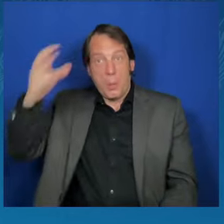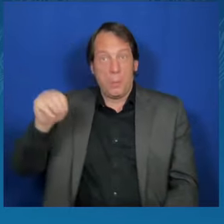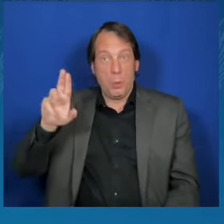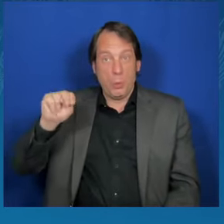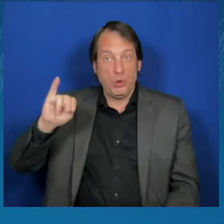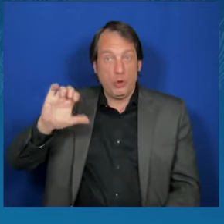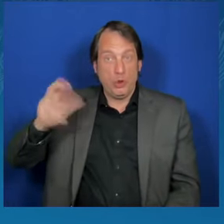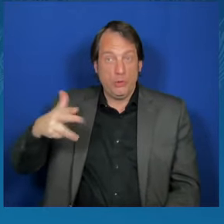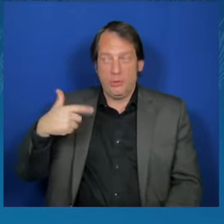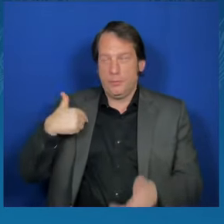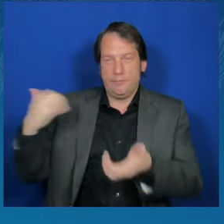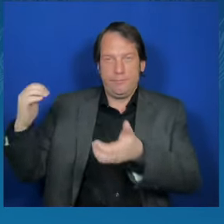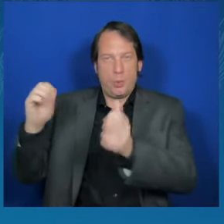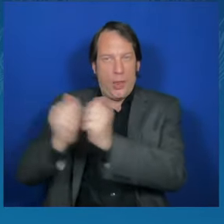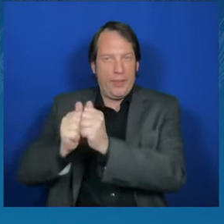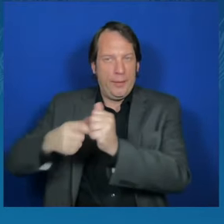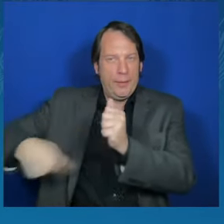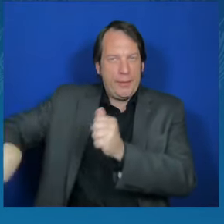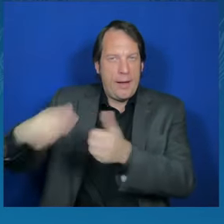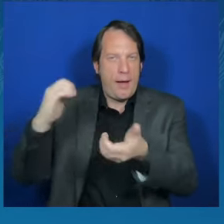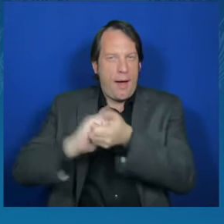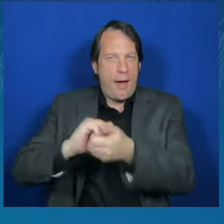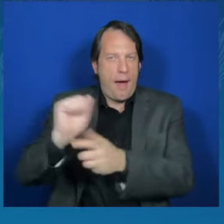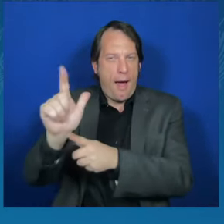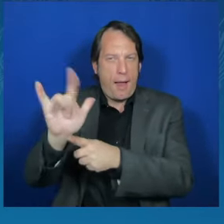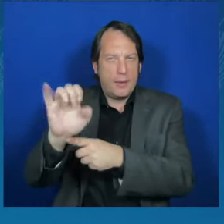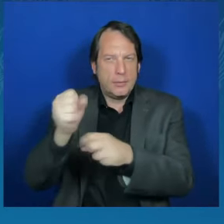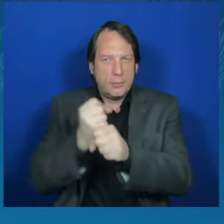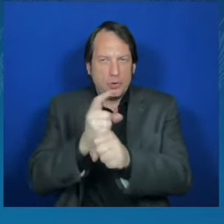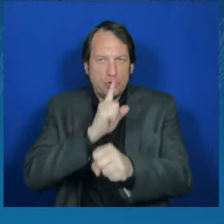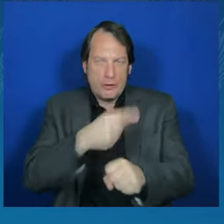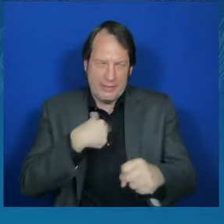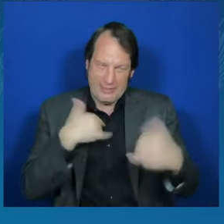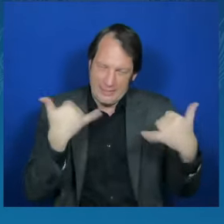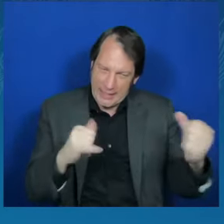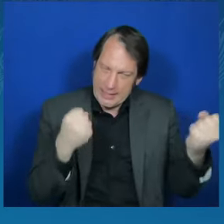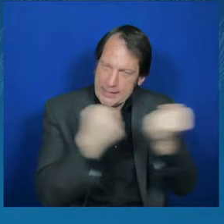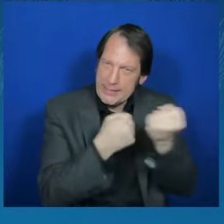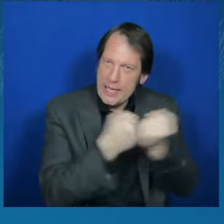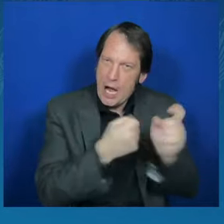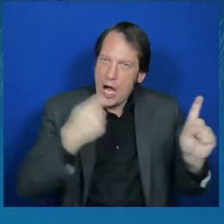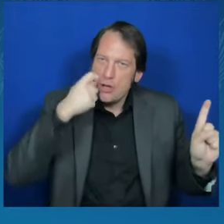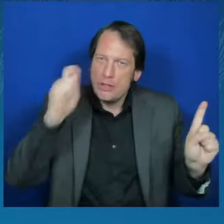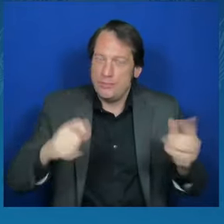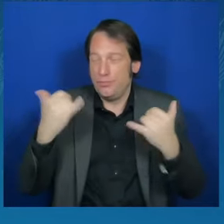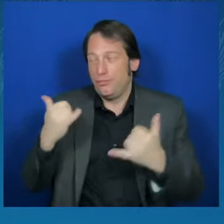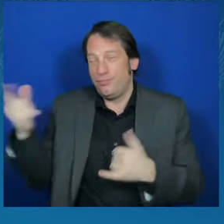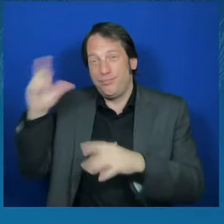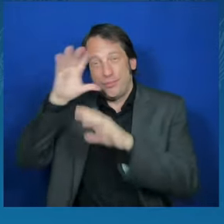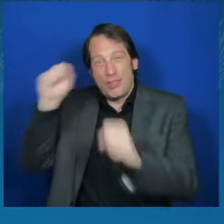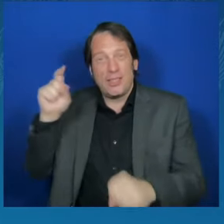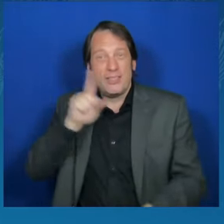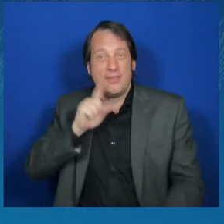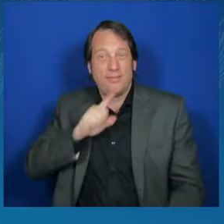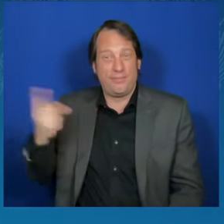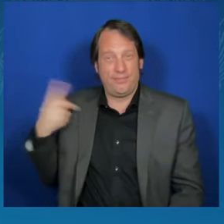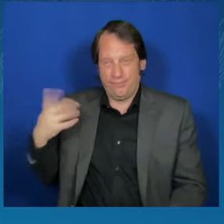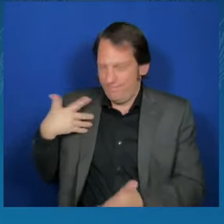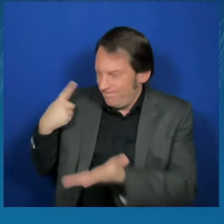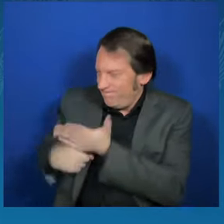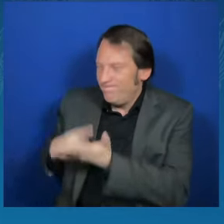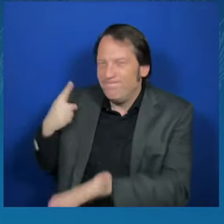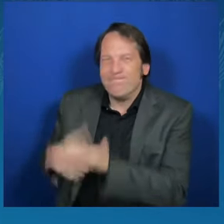Zelensky, you and I had a productive conversation about ongoing support from the United States and the international